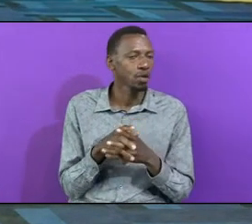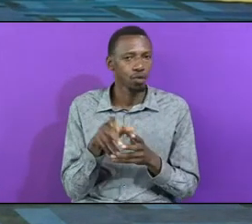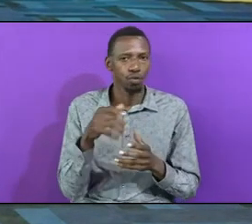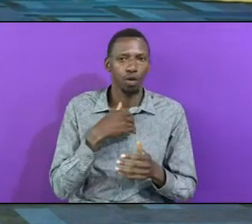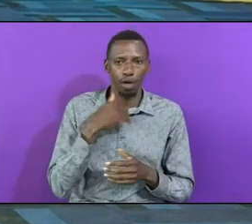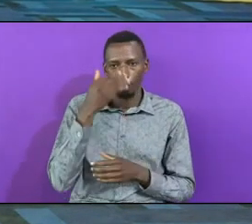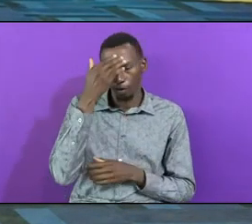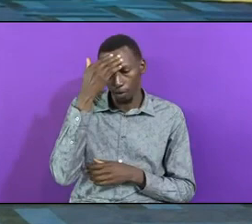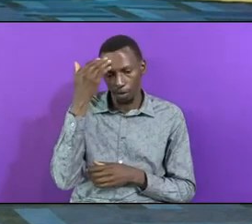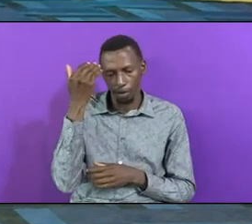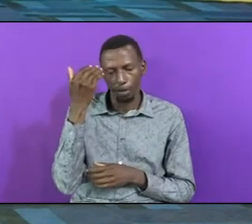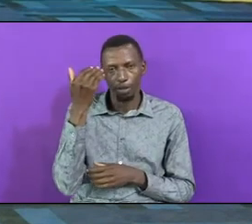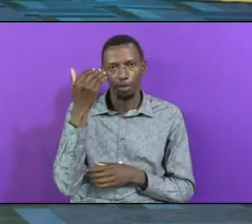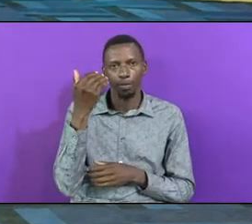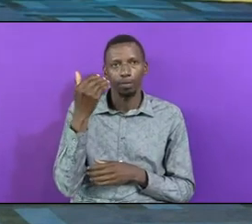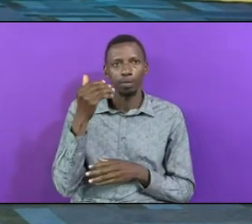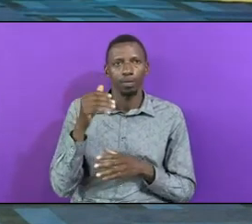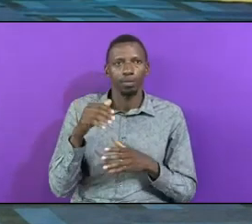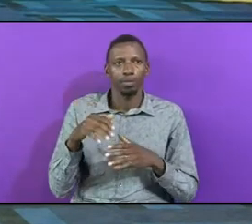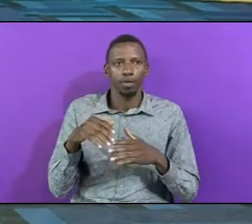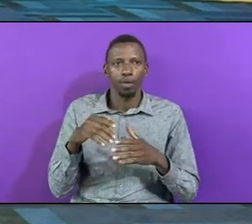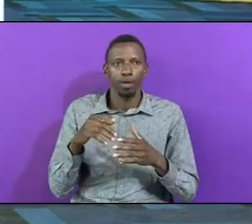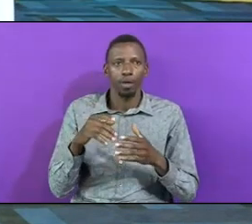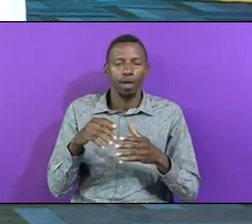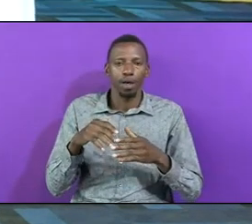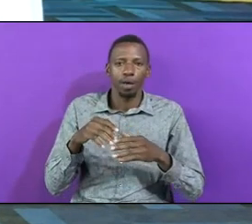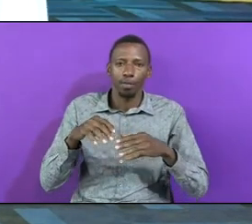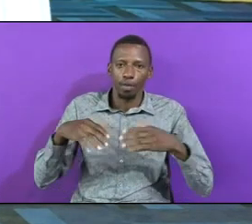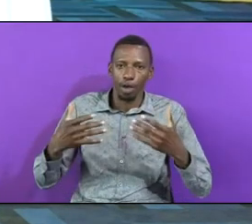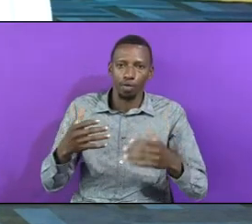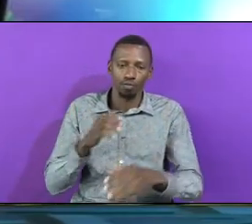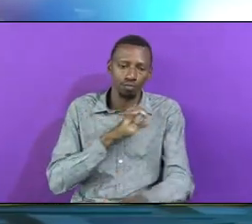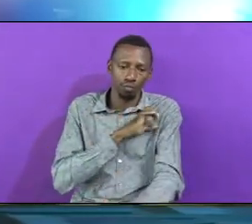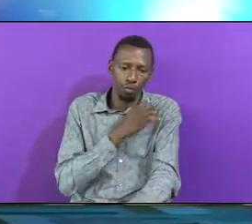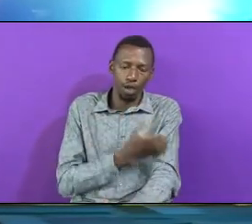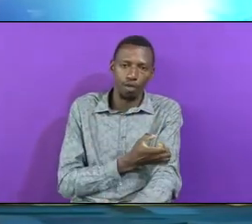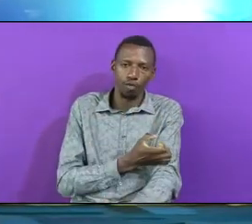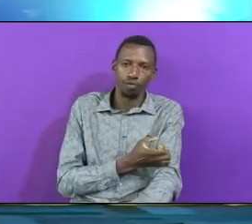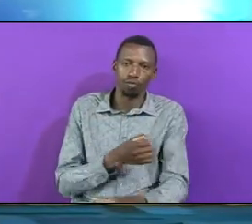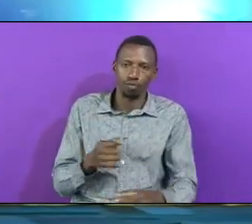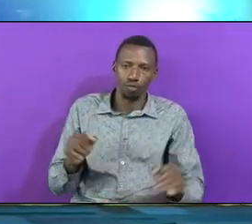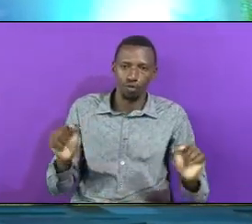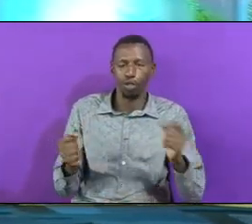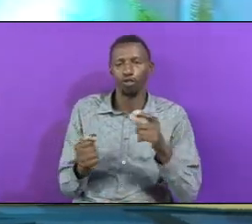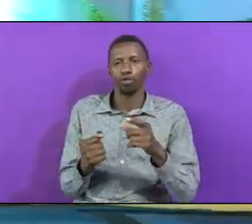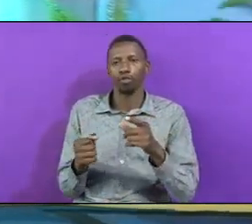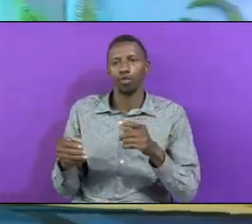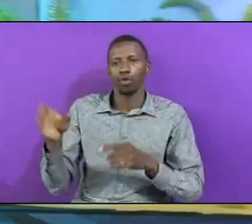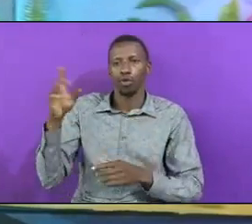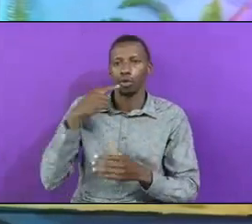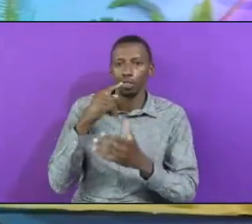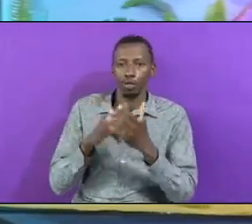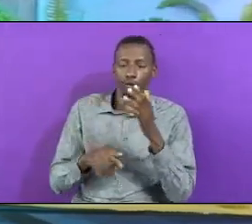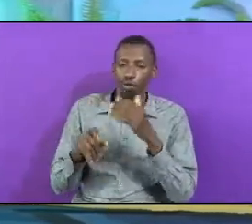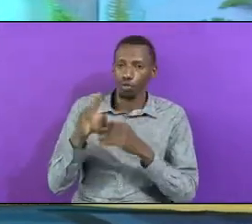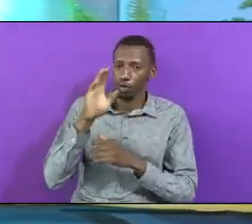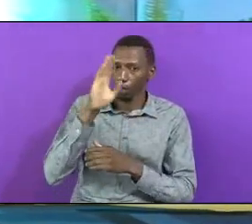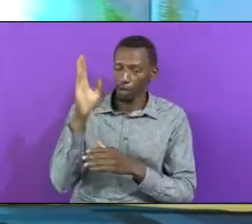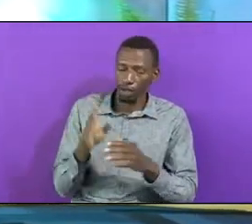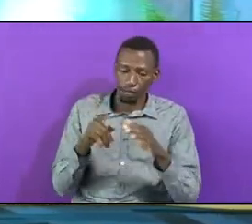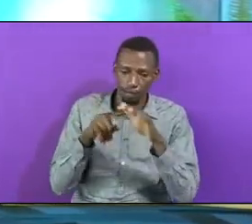Forgotten The Amount Of Effort To Save You And God Told Them You Will Never Enter My Word My Rest